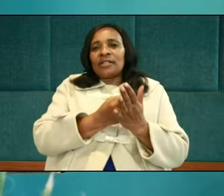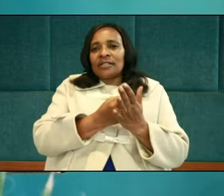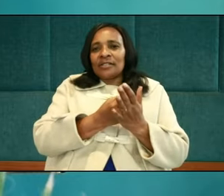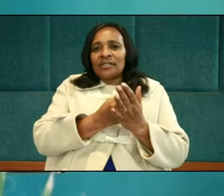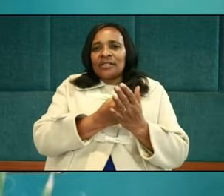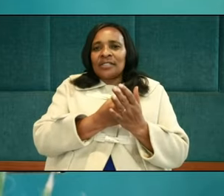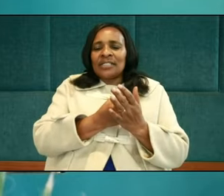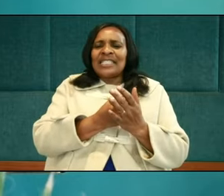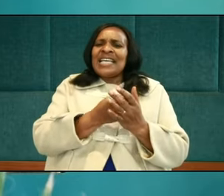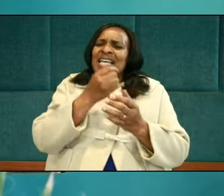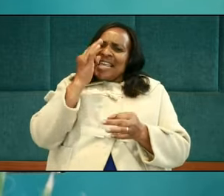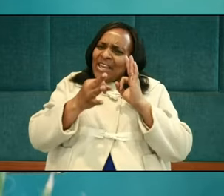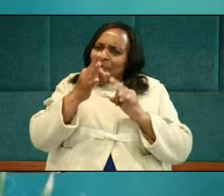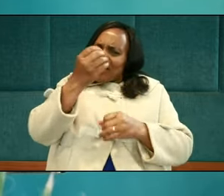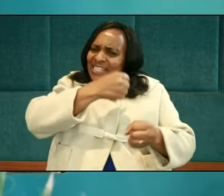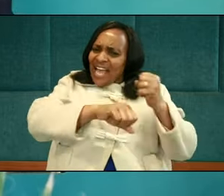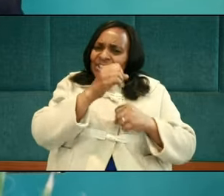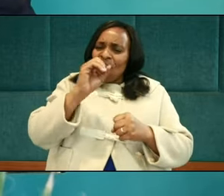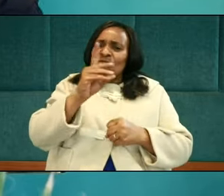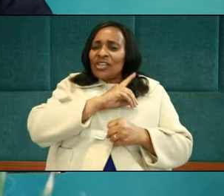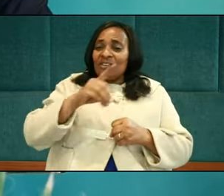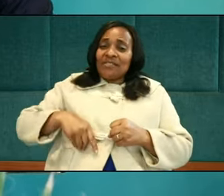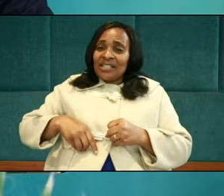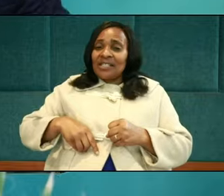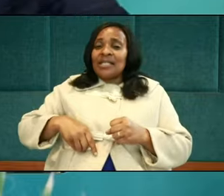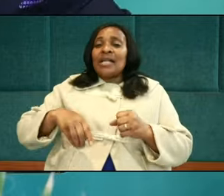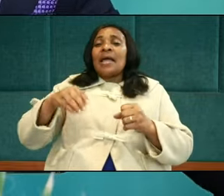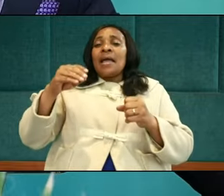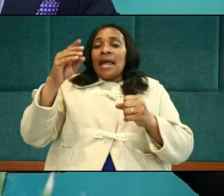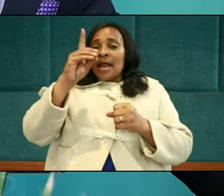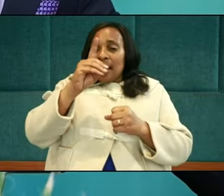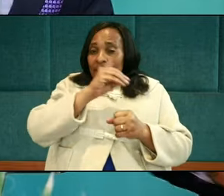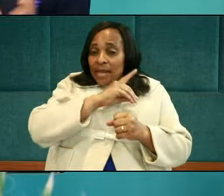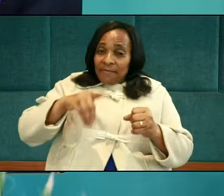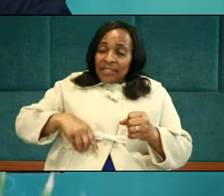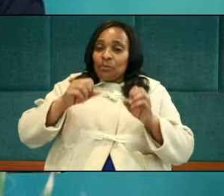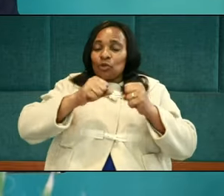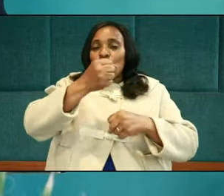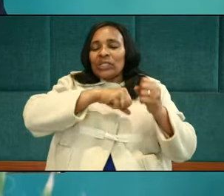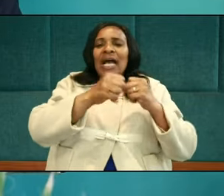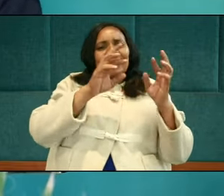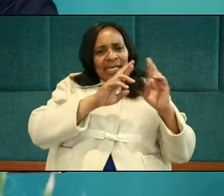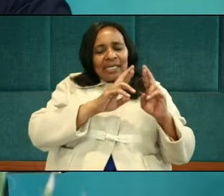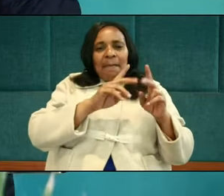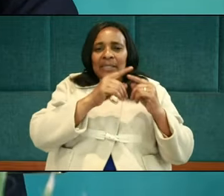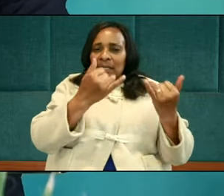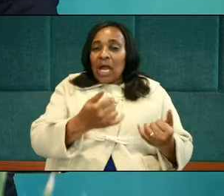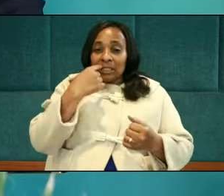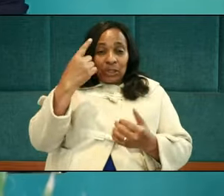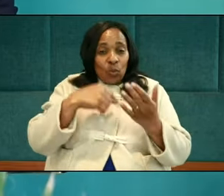that action of David, the Bible says he was unhappy that he did that. But here's what I want you to see.